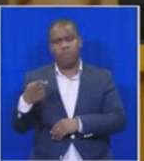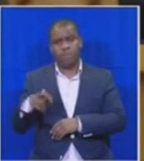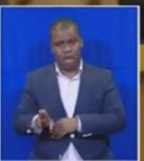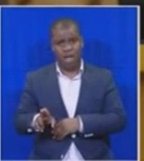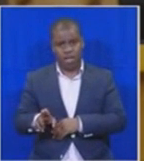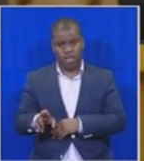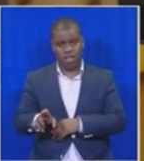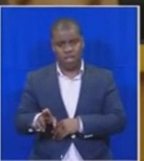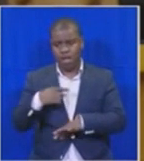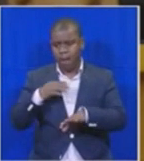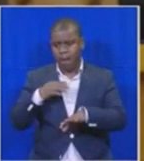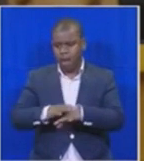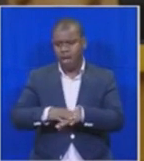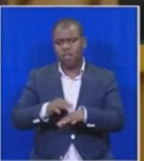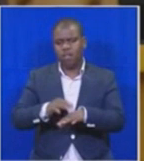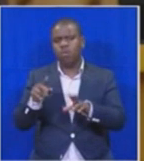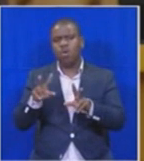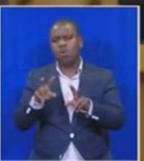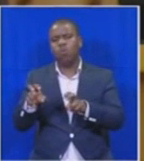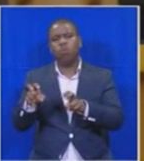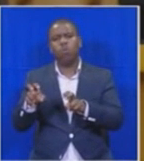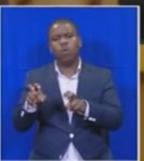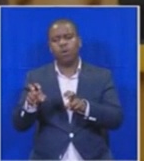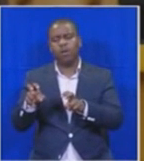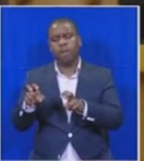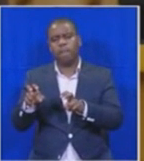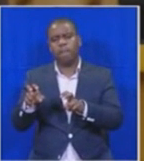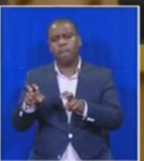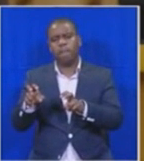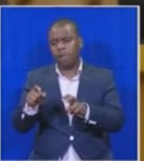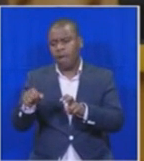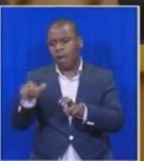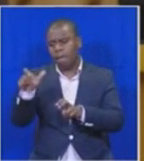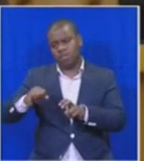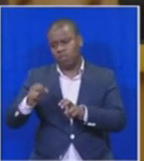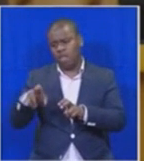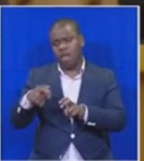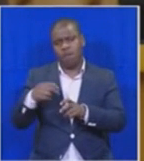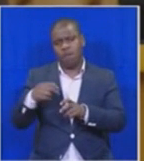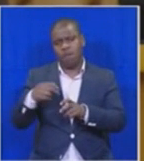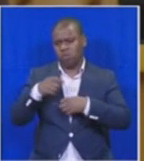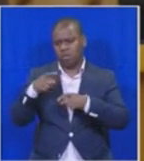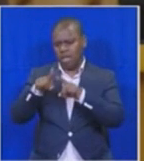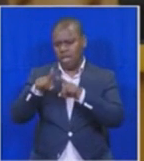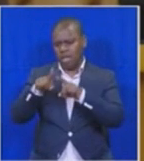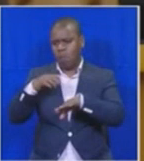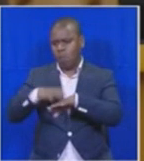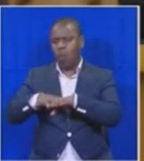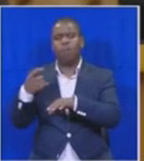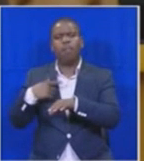and the matter is at the court, and the person is submitted, proved to that